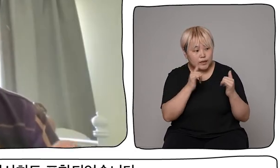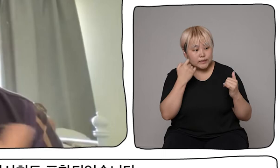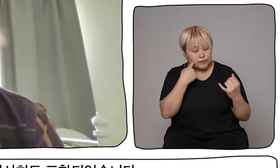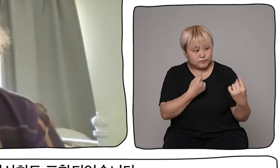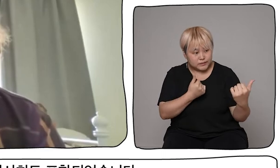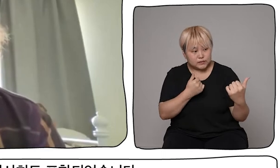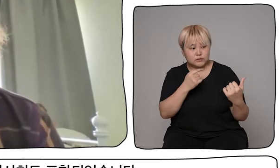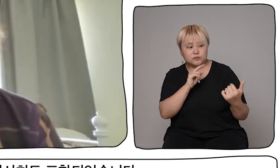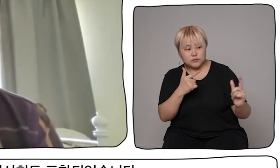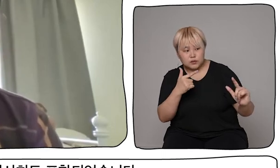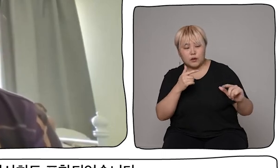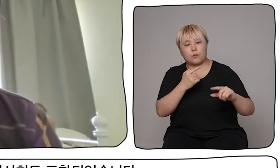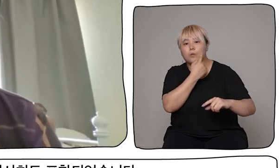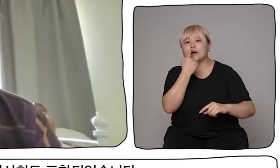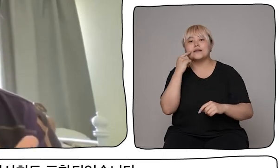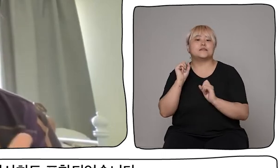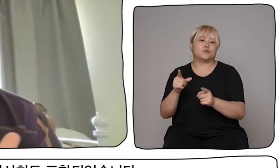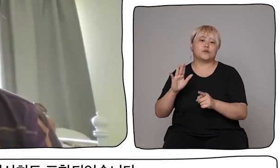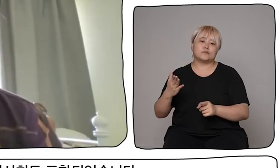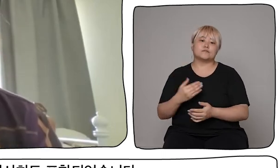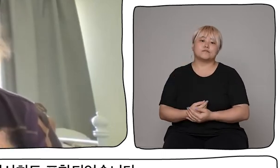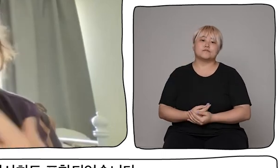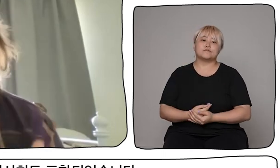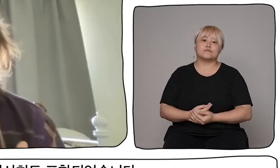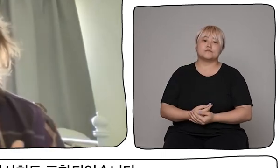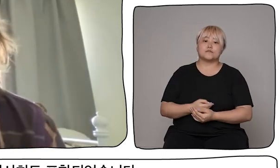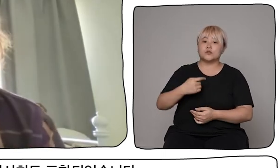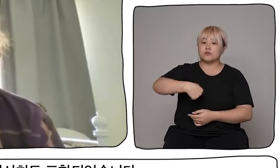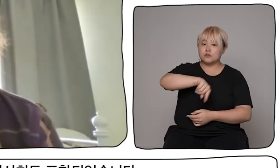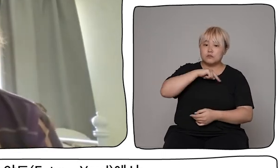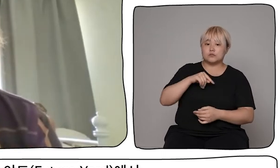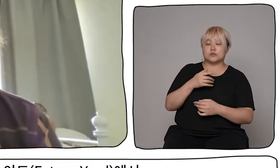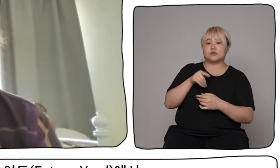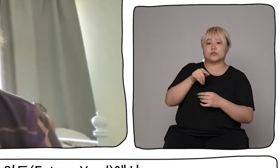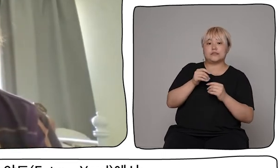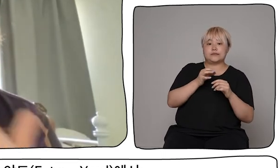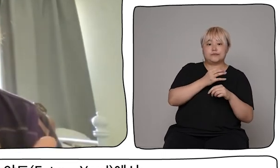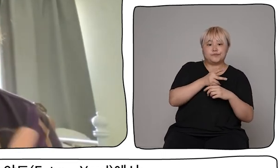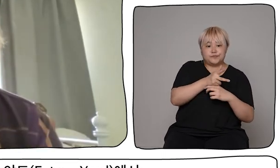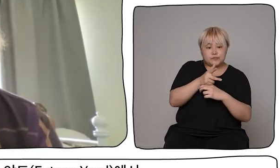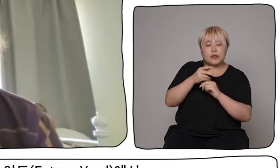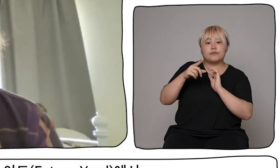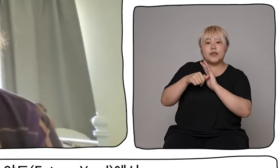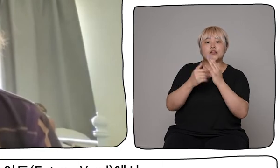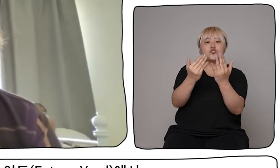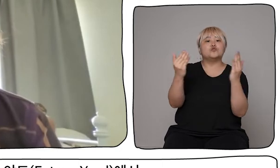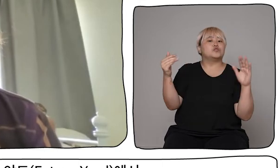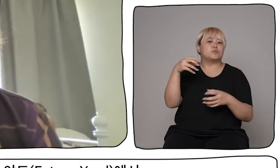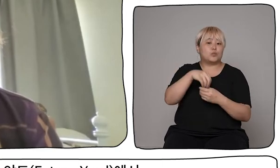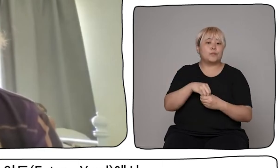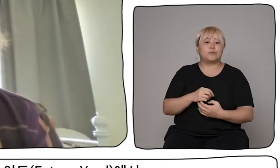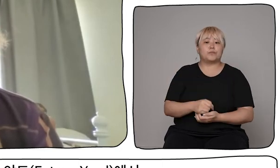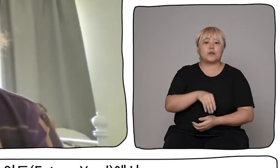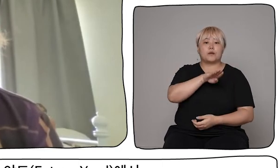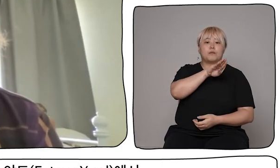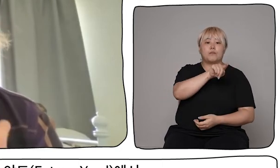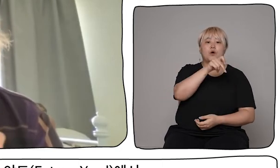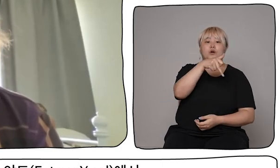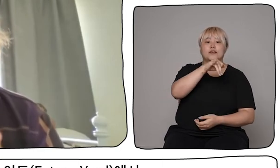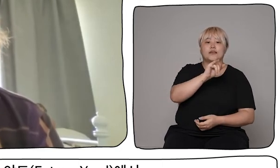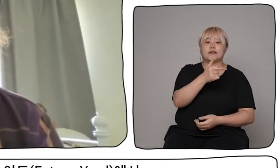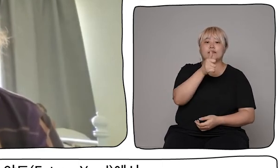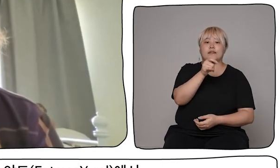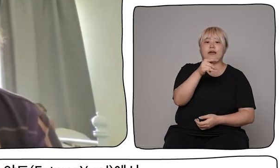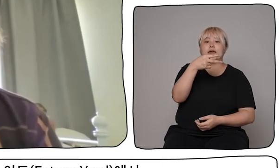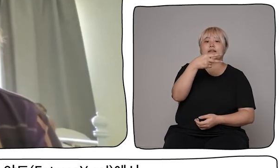And we had other exhibitions on as part of Dada Fest Scratch. It wasn't all performances. We had a photography exhibition on at Future